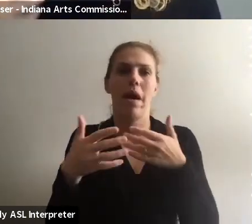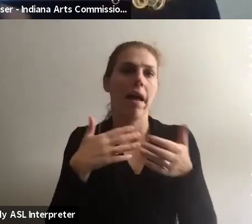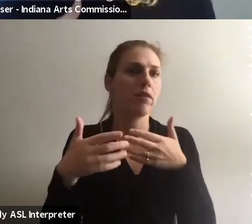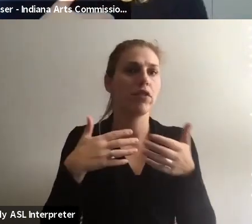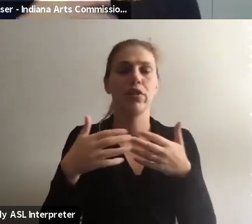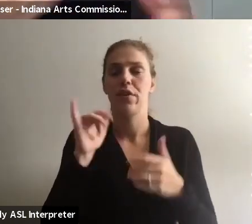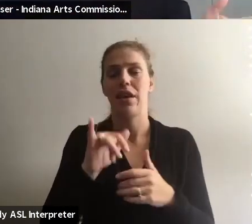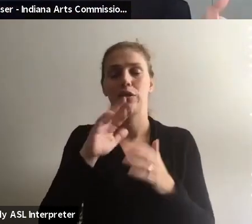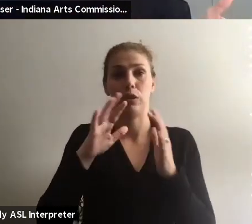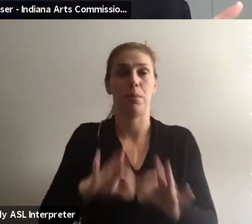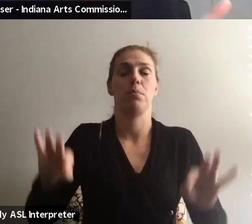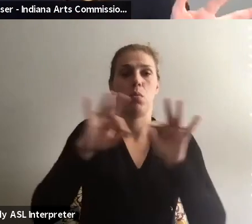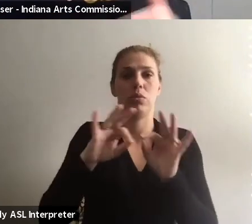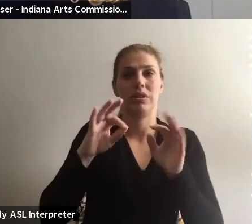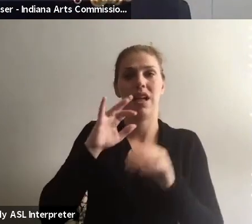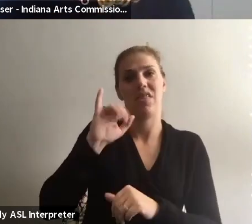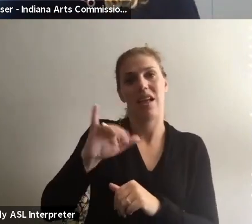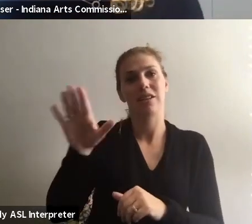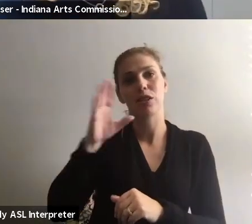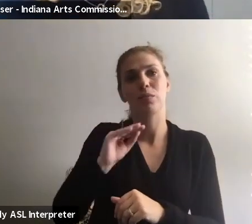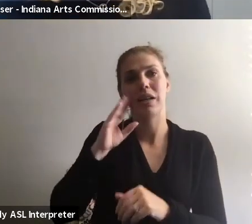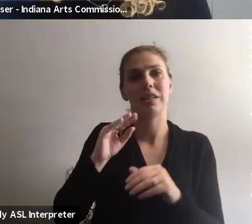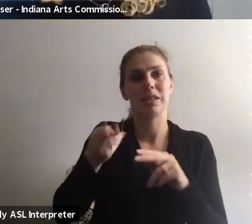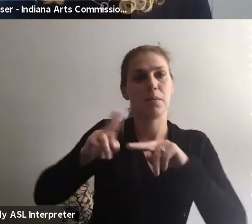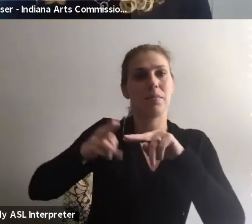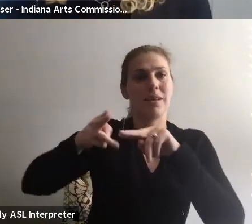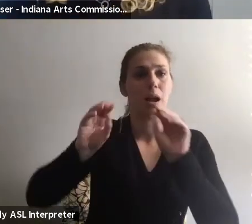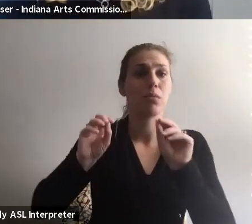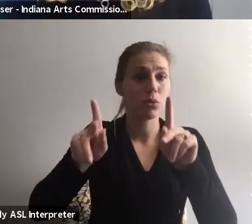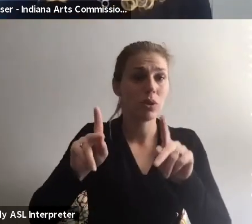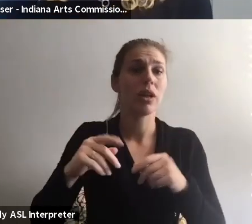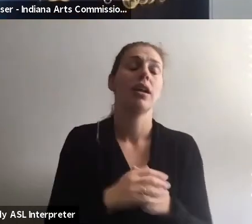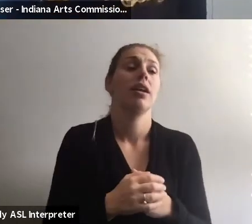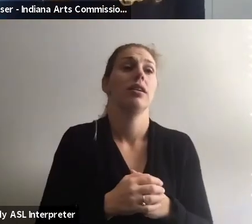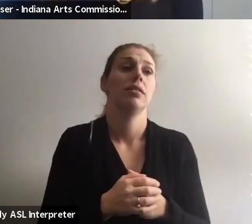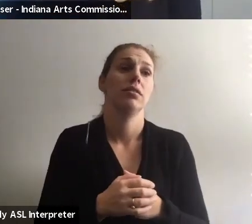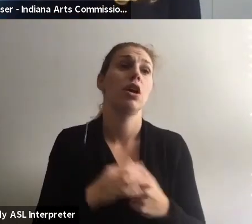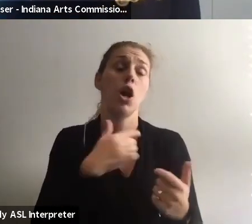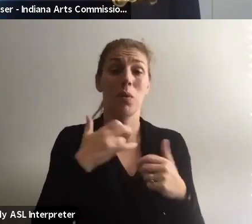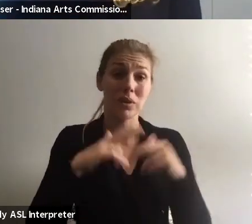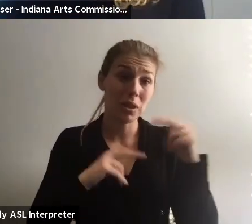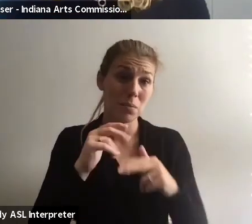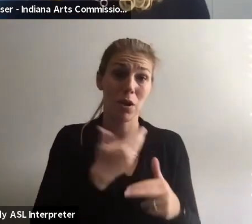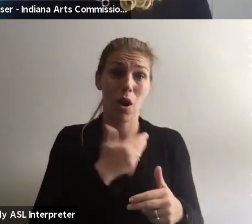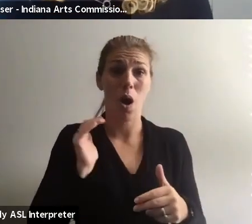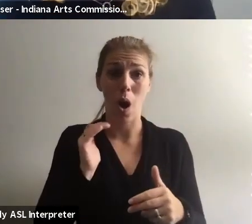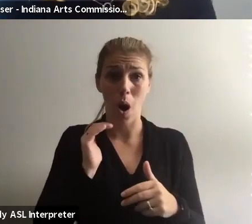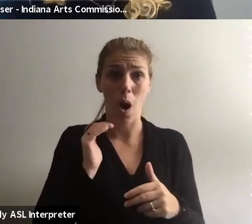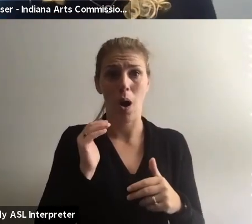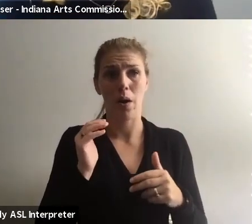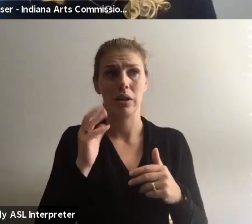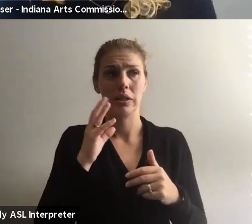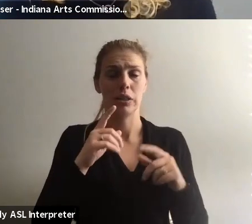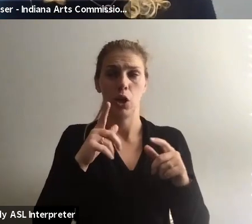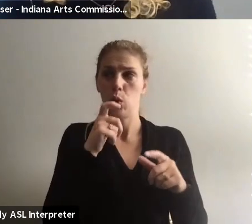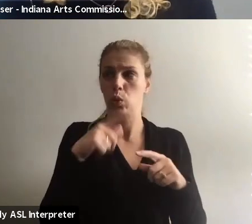to let that be an experience building opportunity. Um, and we want to build our bench deeper of people who are